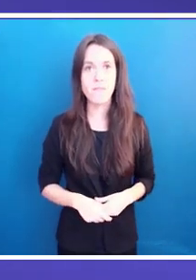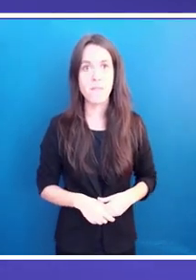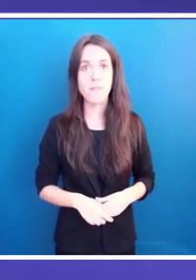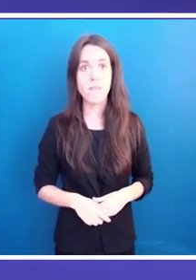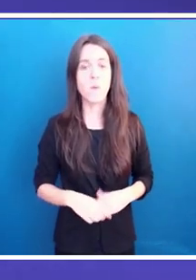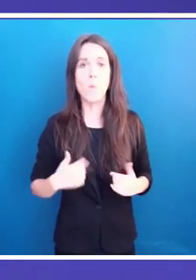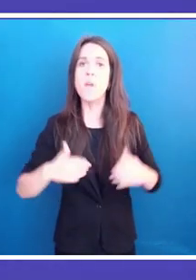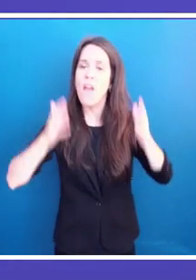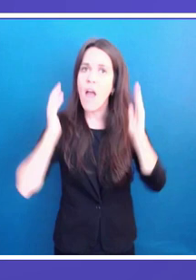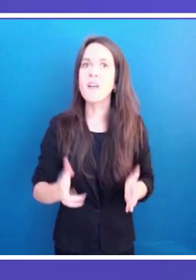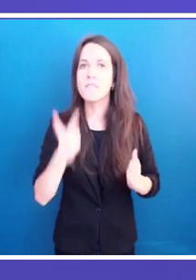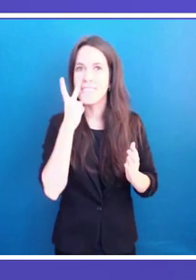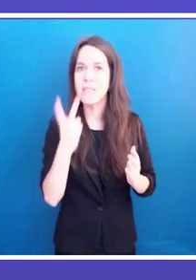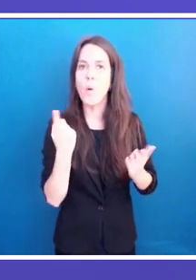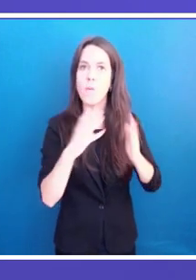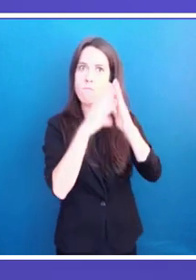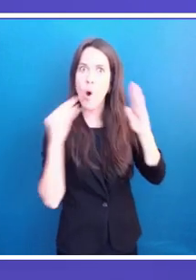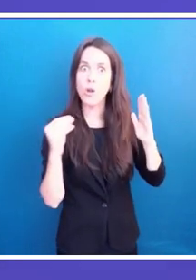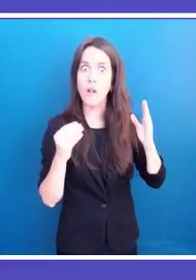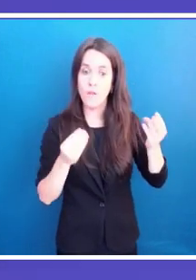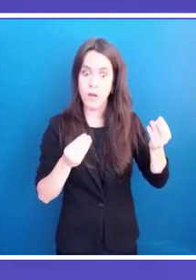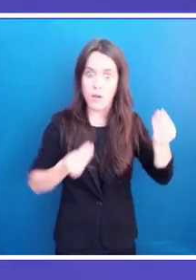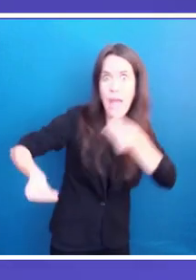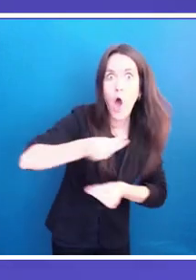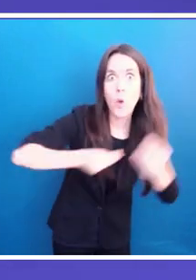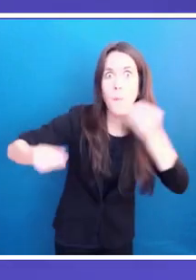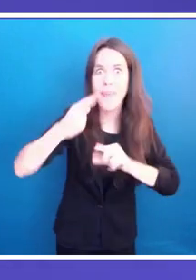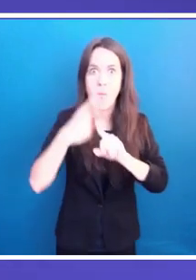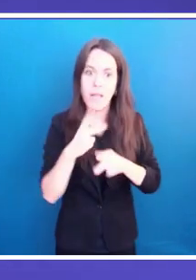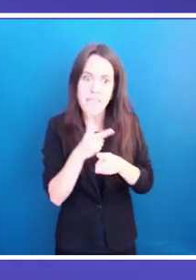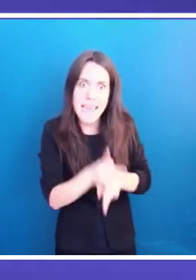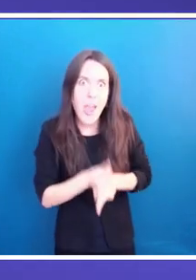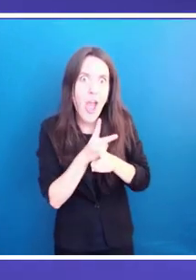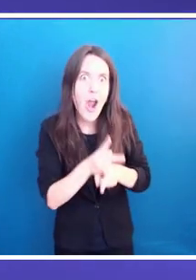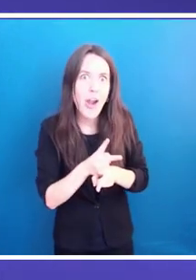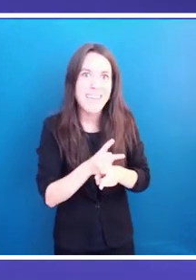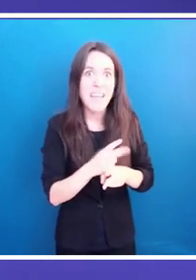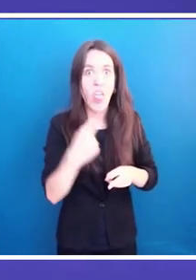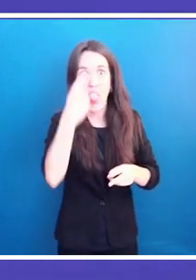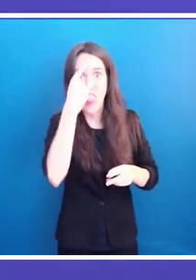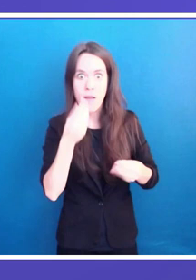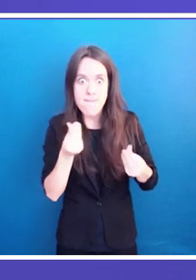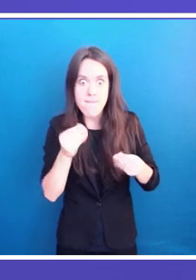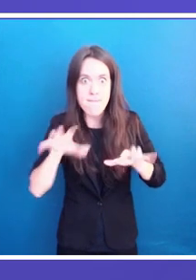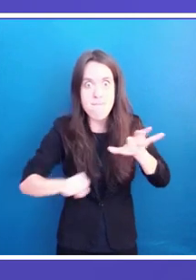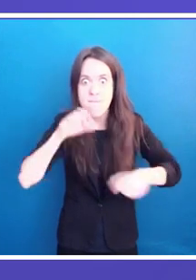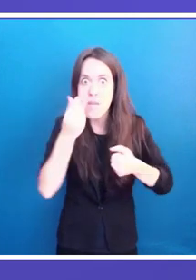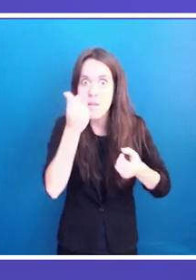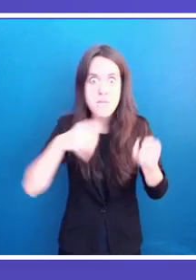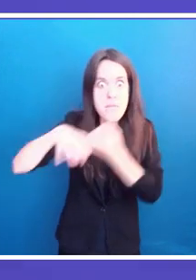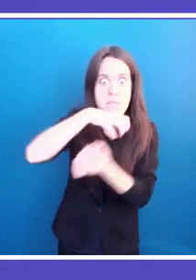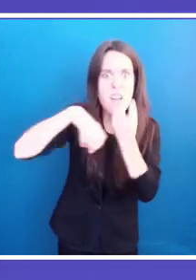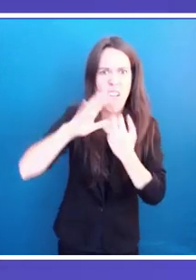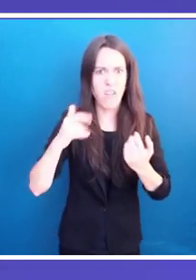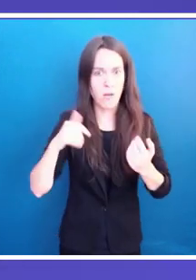and consumption and care model that puts people at the centre and public services at the forefront. It is also essential